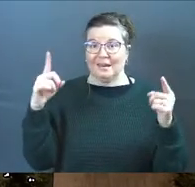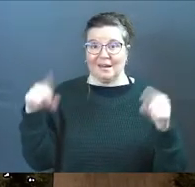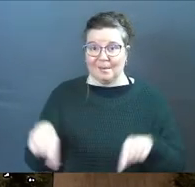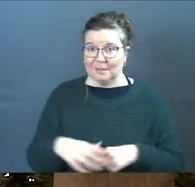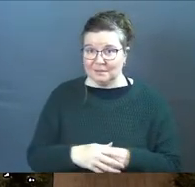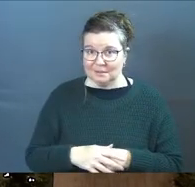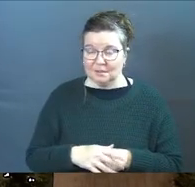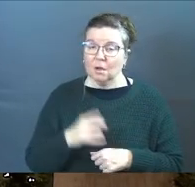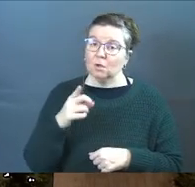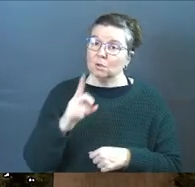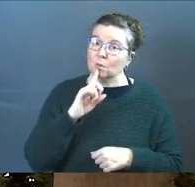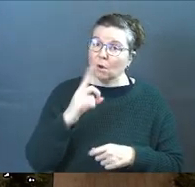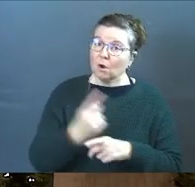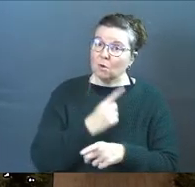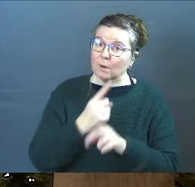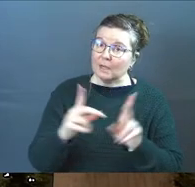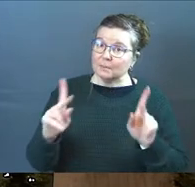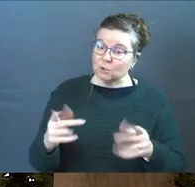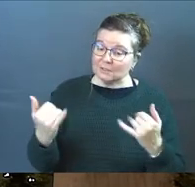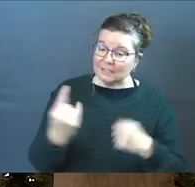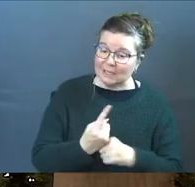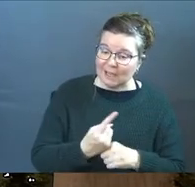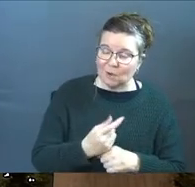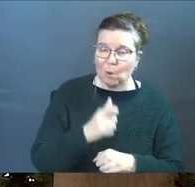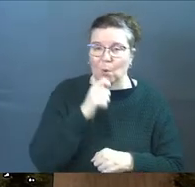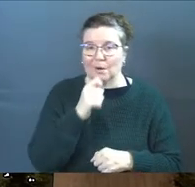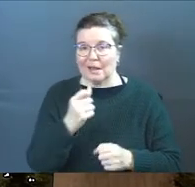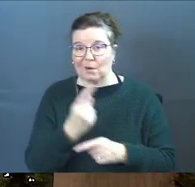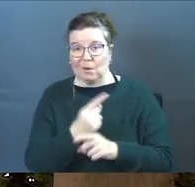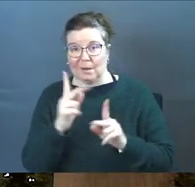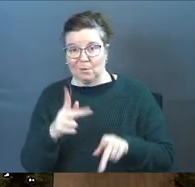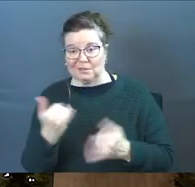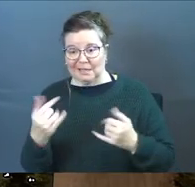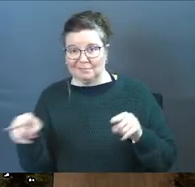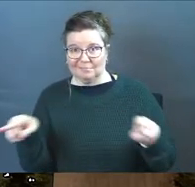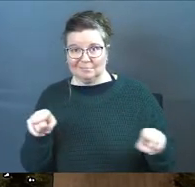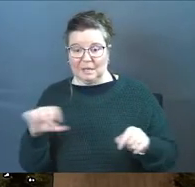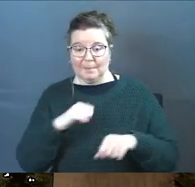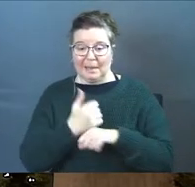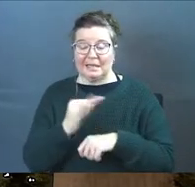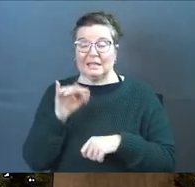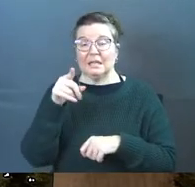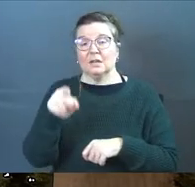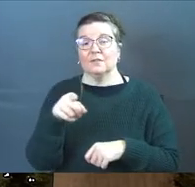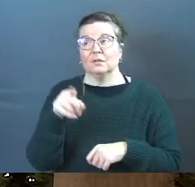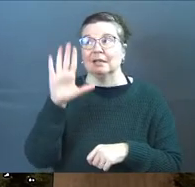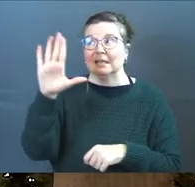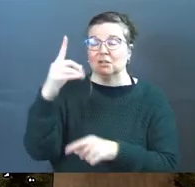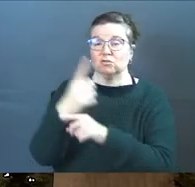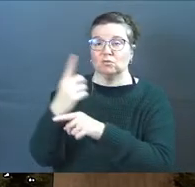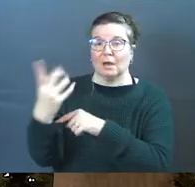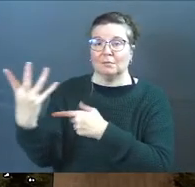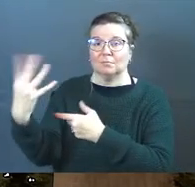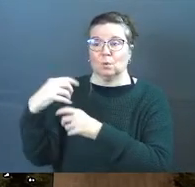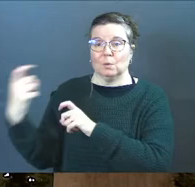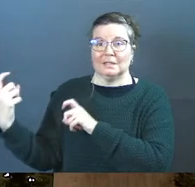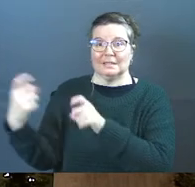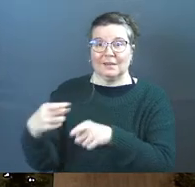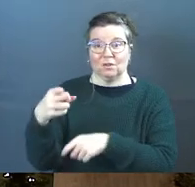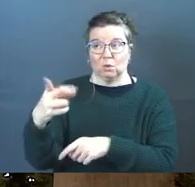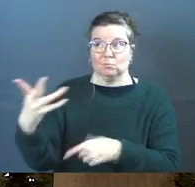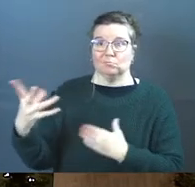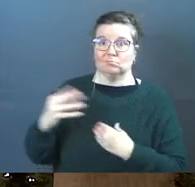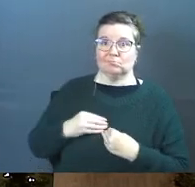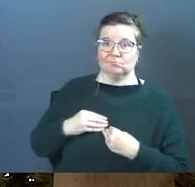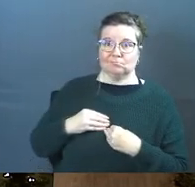so you are a righteous person today or you are not a righteous person based on whether or not his righteousness was given to